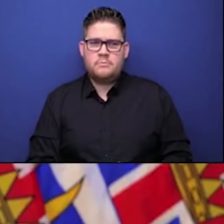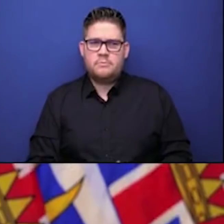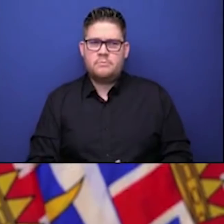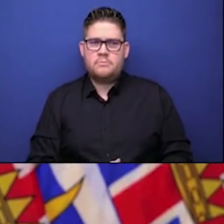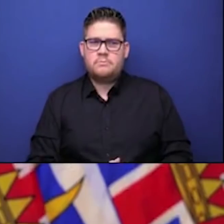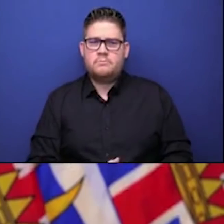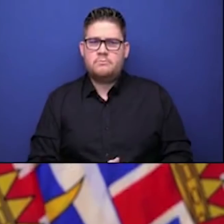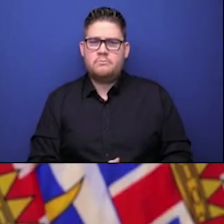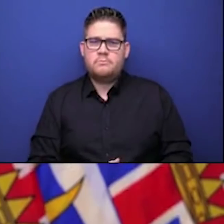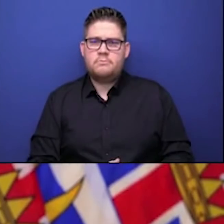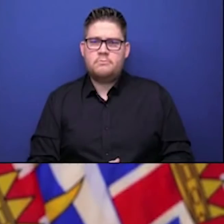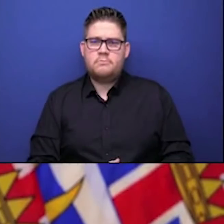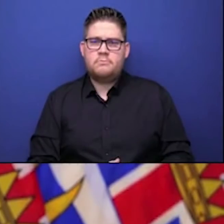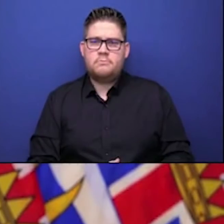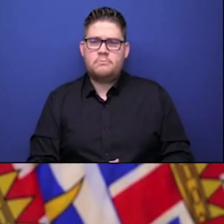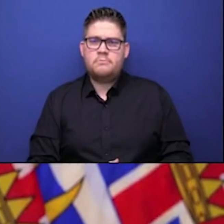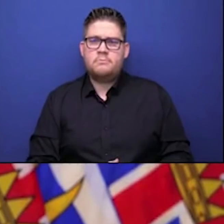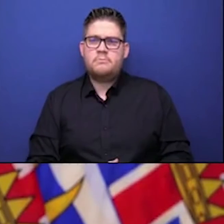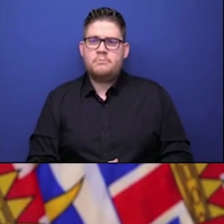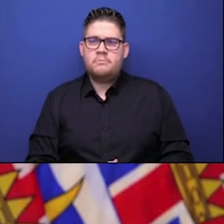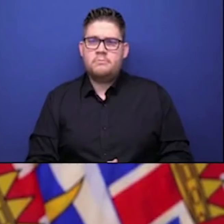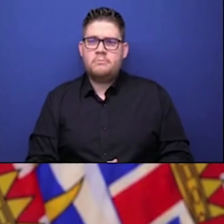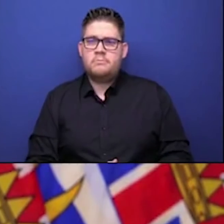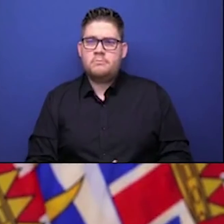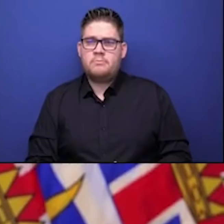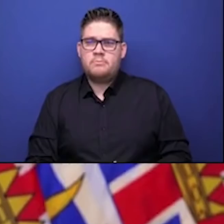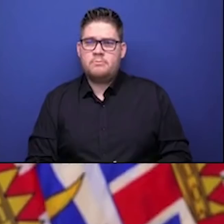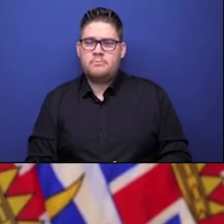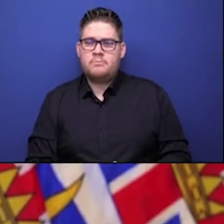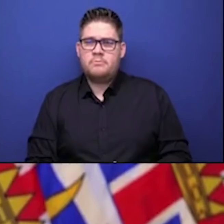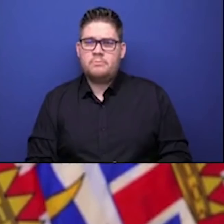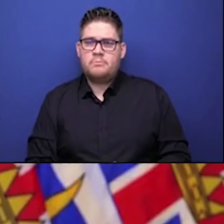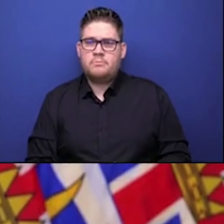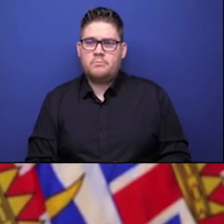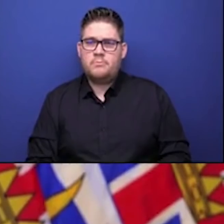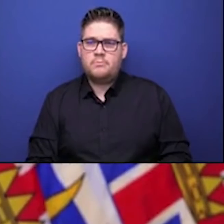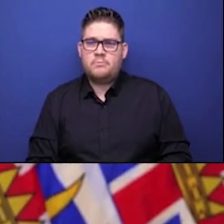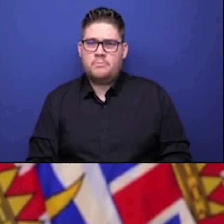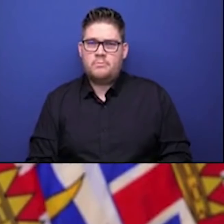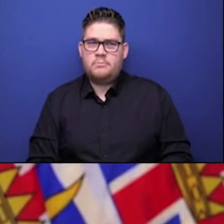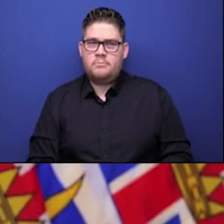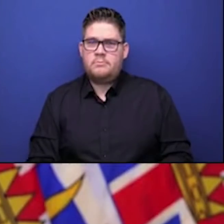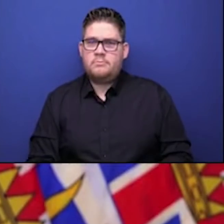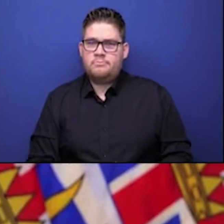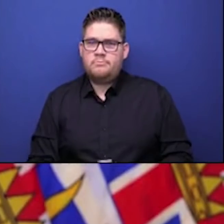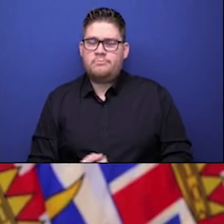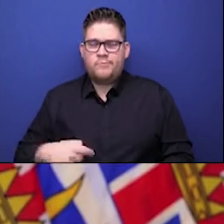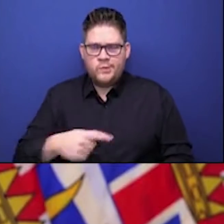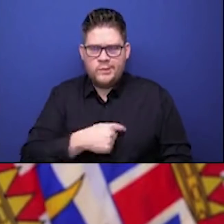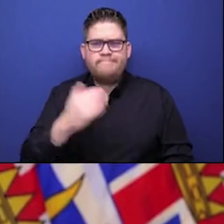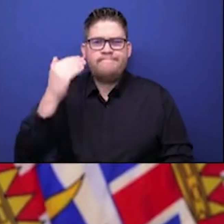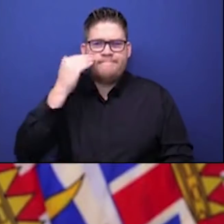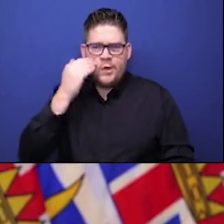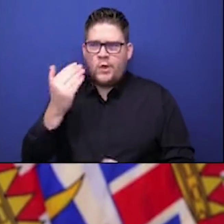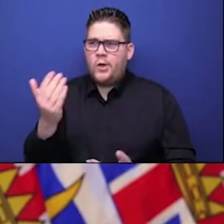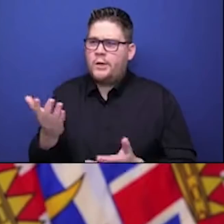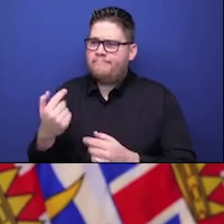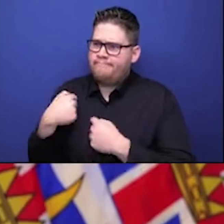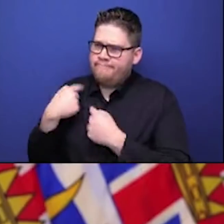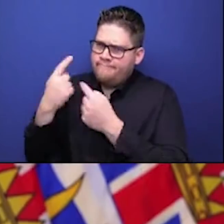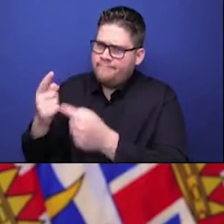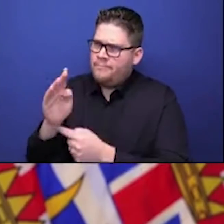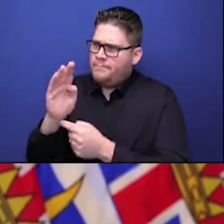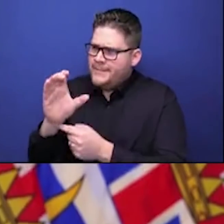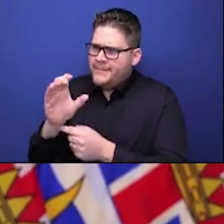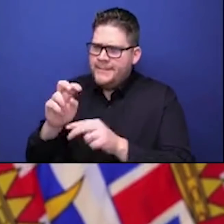As we know, one of the key areas that we have been following very carefully is long-term care homes and the restrictions that